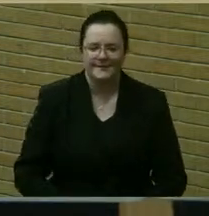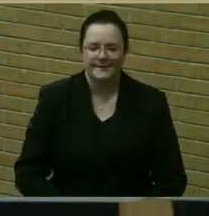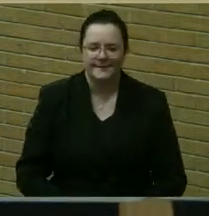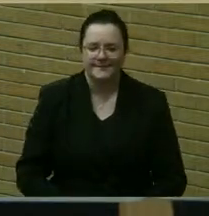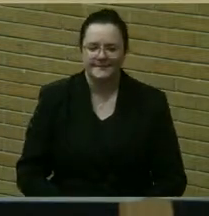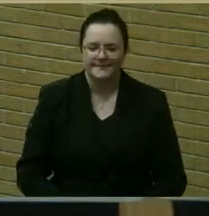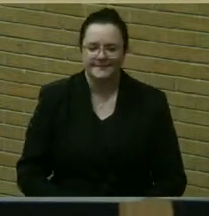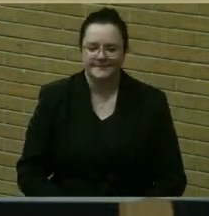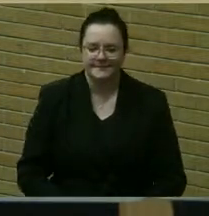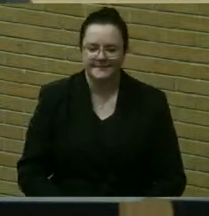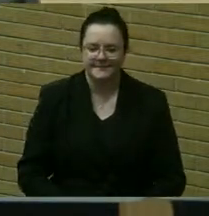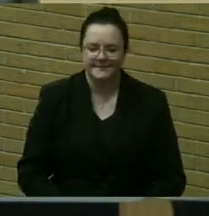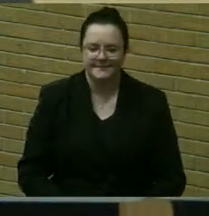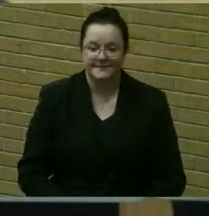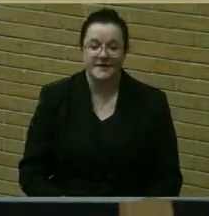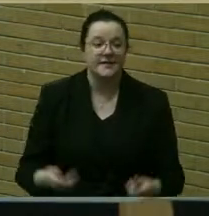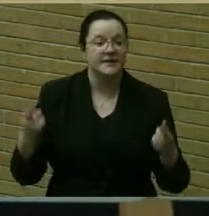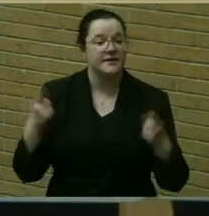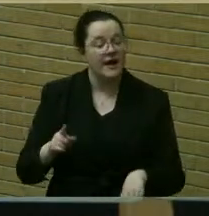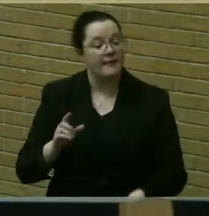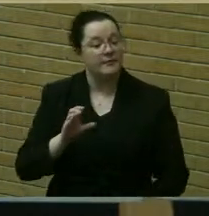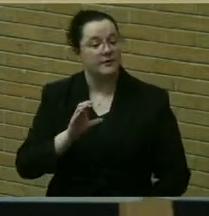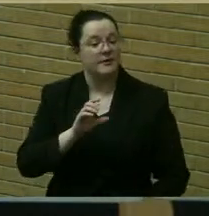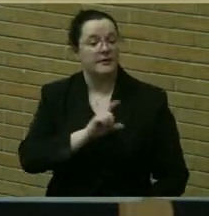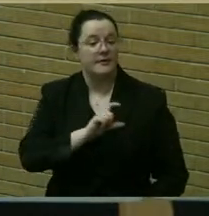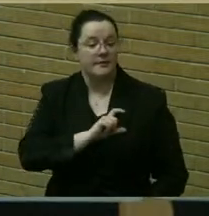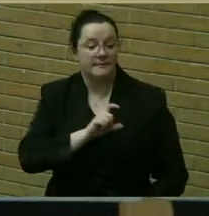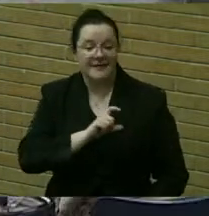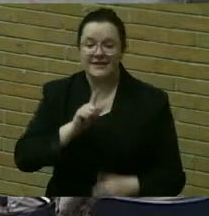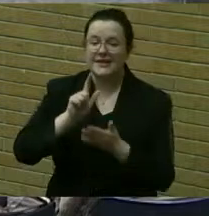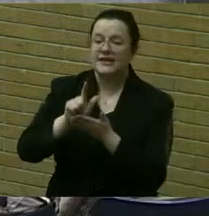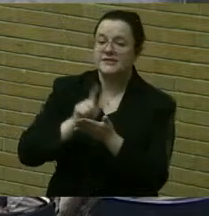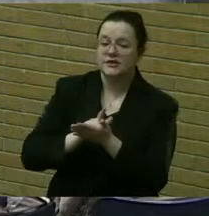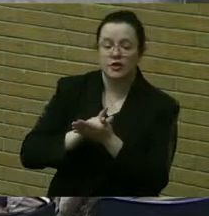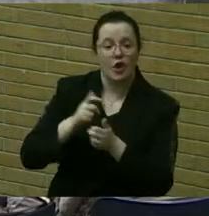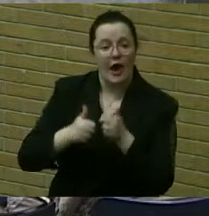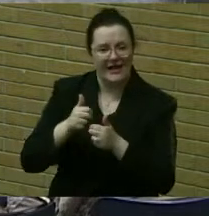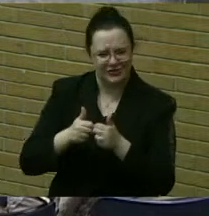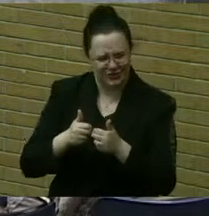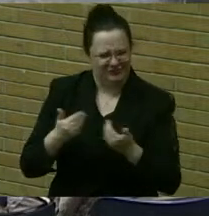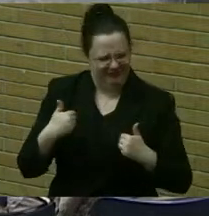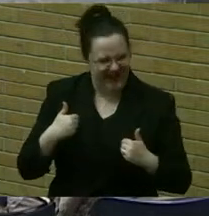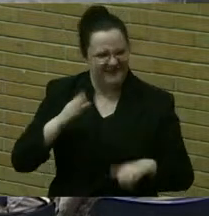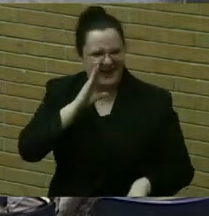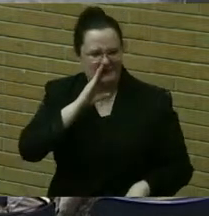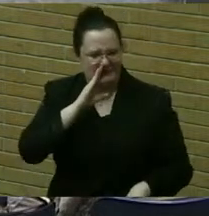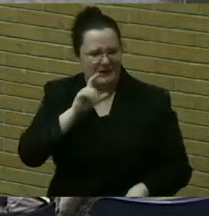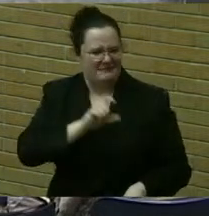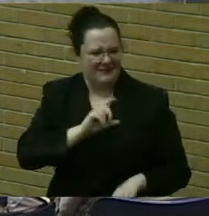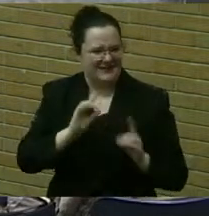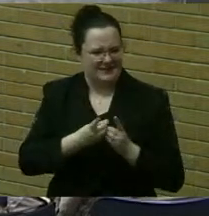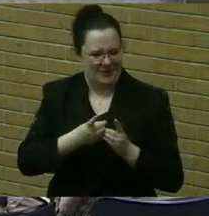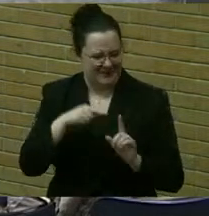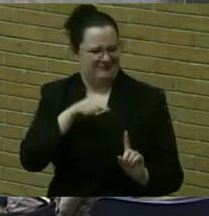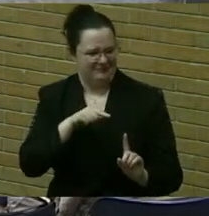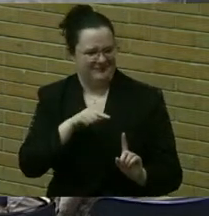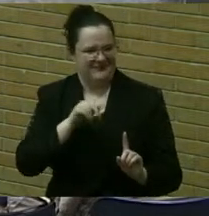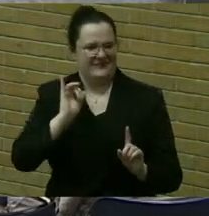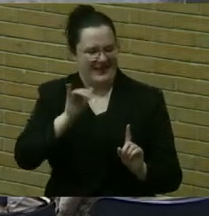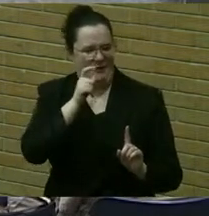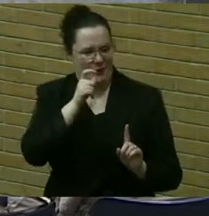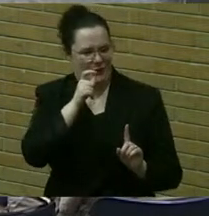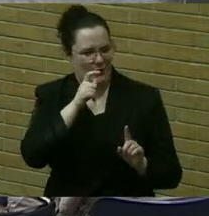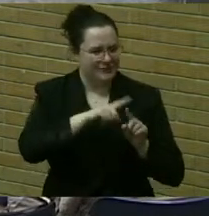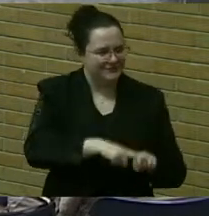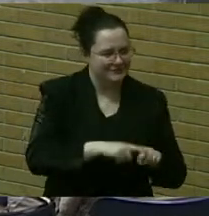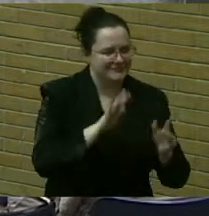If there's a law enforcement issue in this community, the Brighton Police Department is the one that you turn to. If you